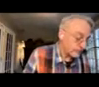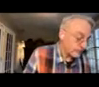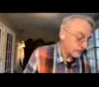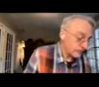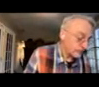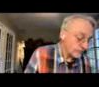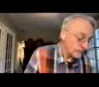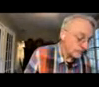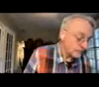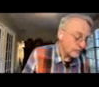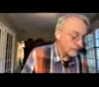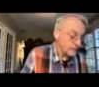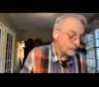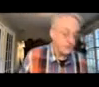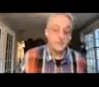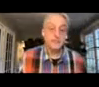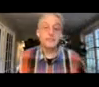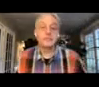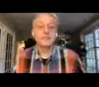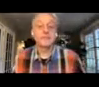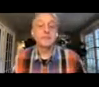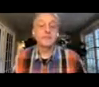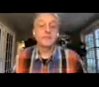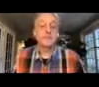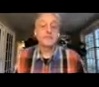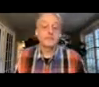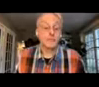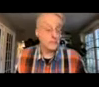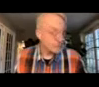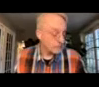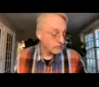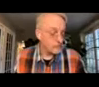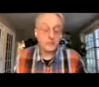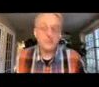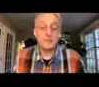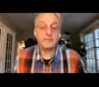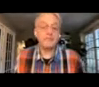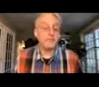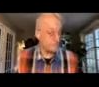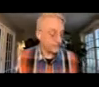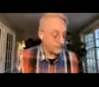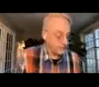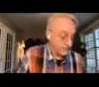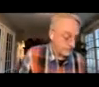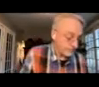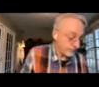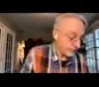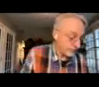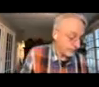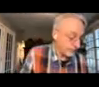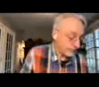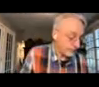data, new technologies, harmonized frameworks, international cooperation, and increased investment.